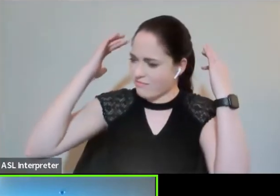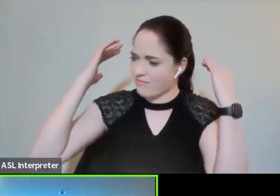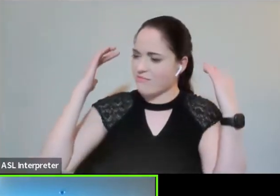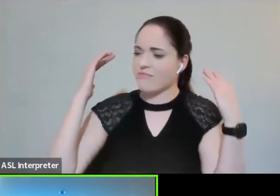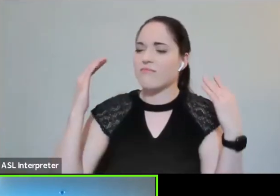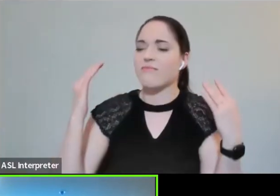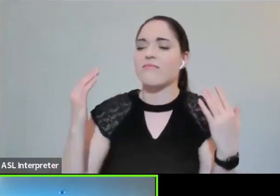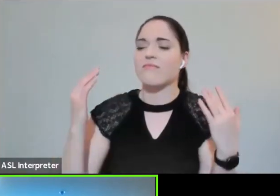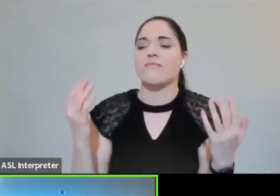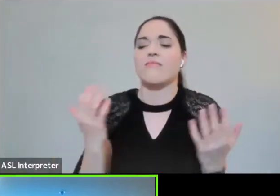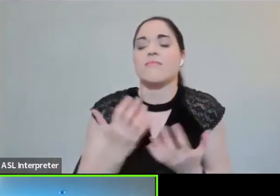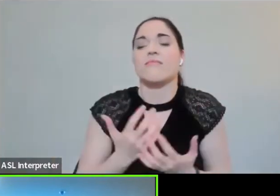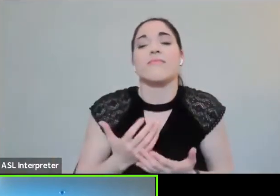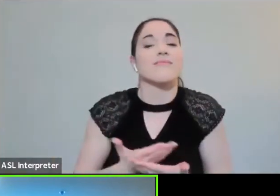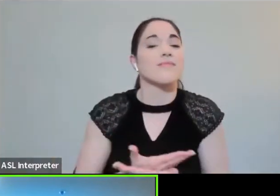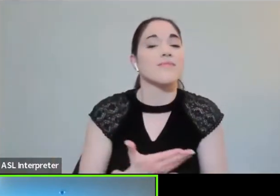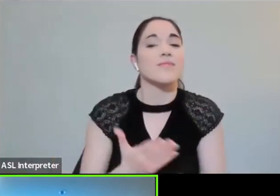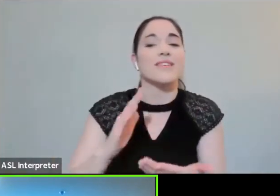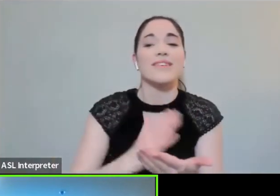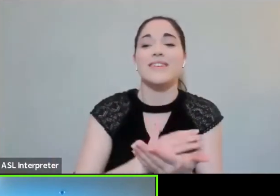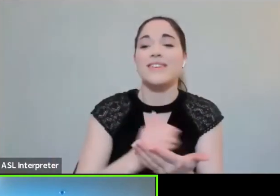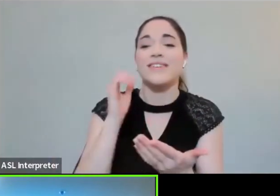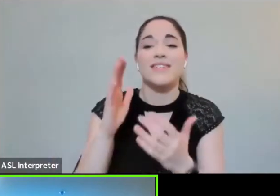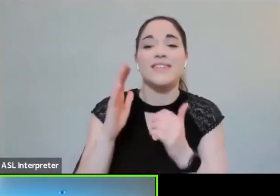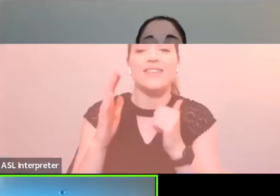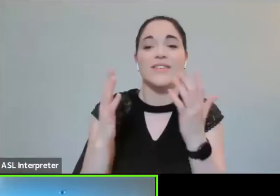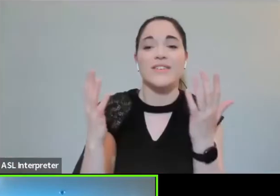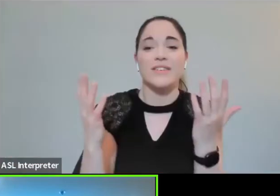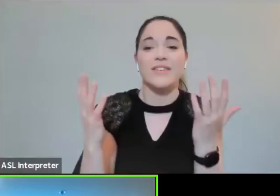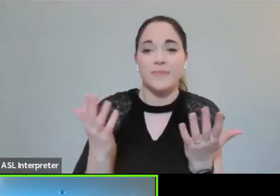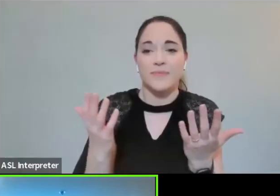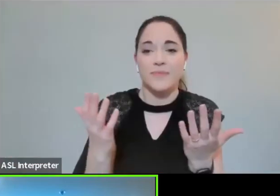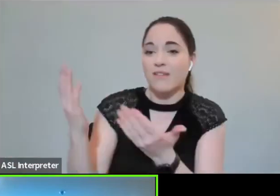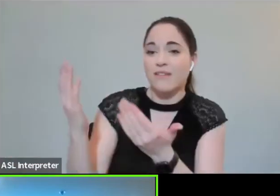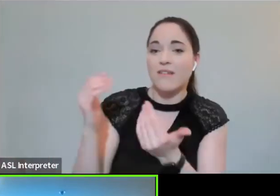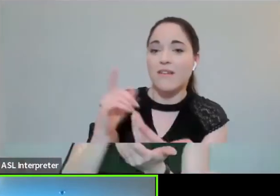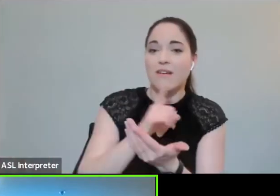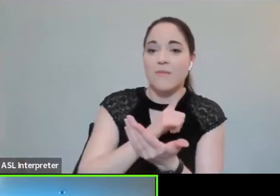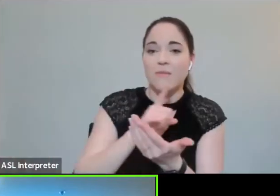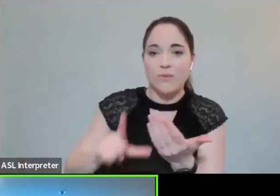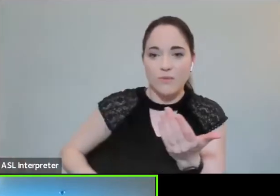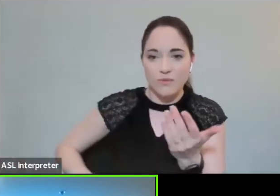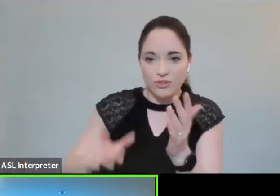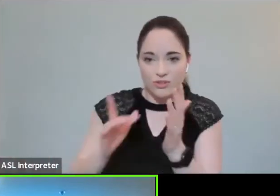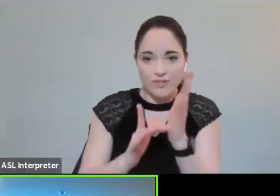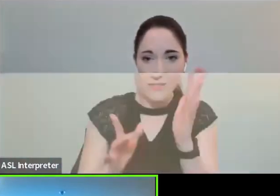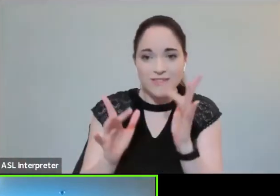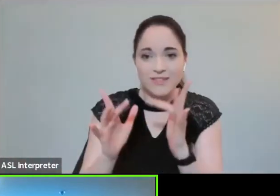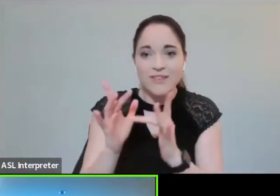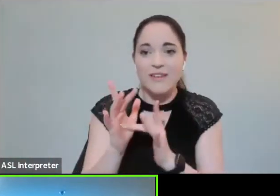Come Lord Jesus Come